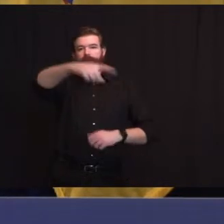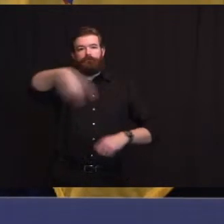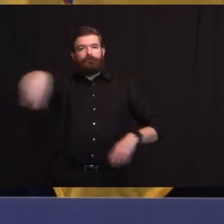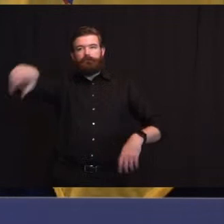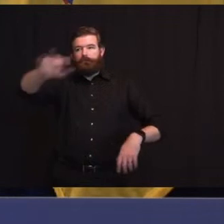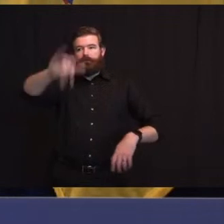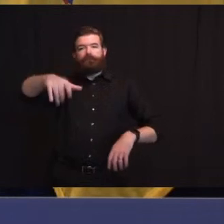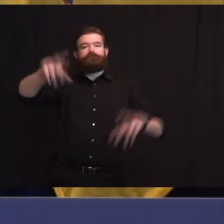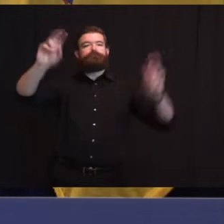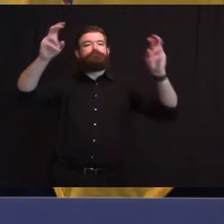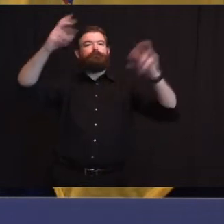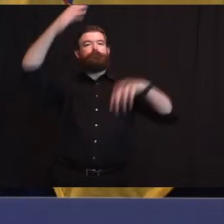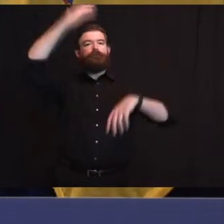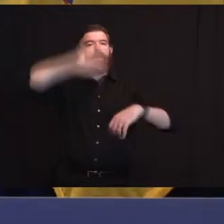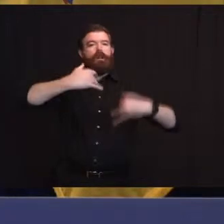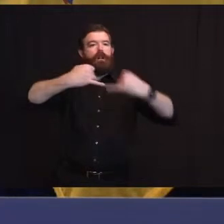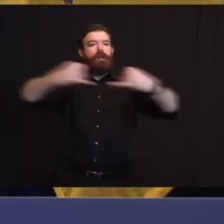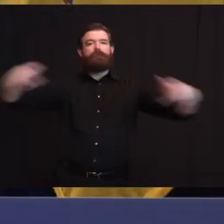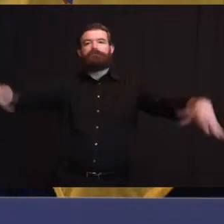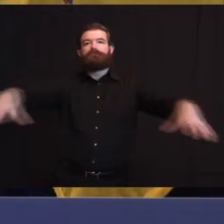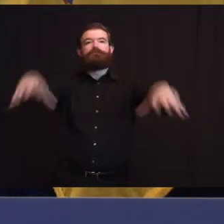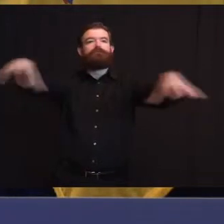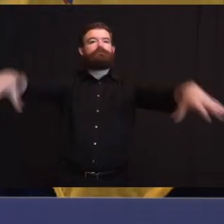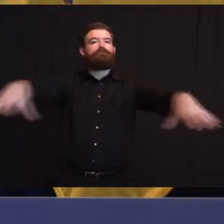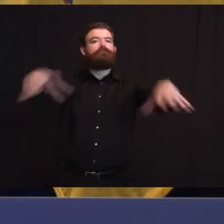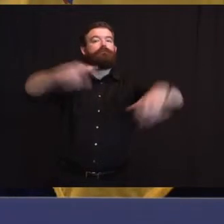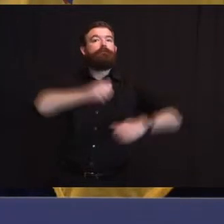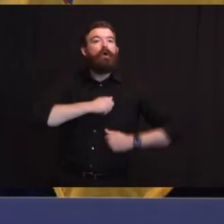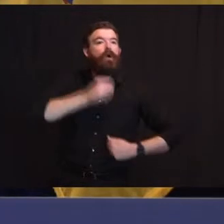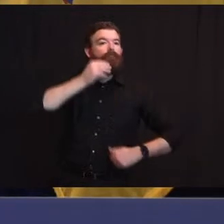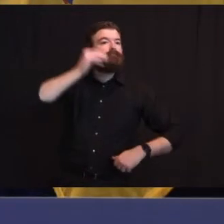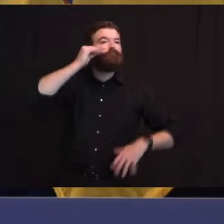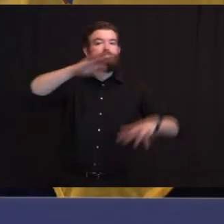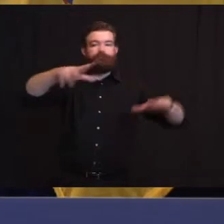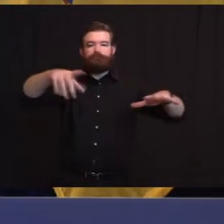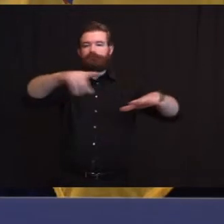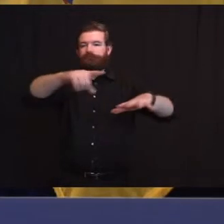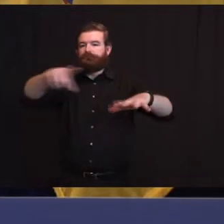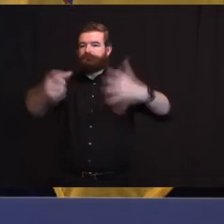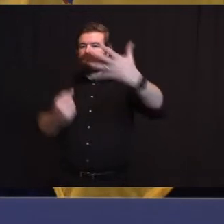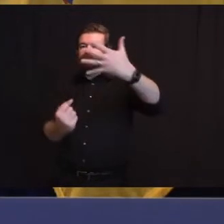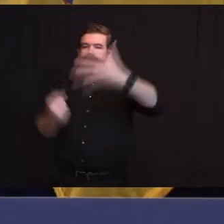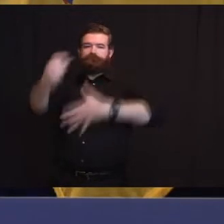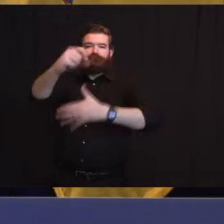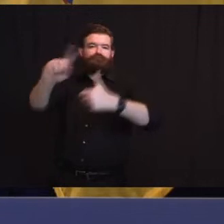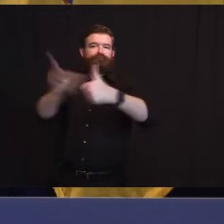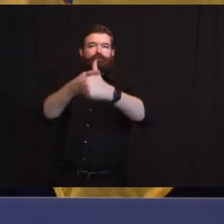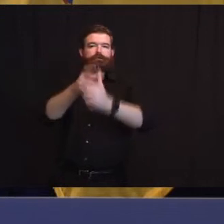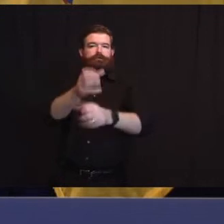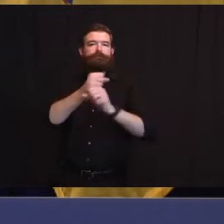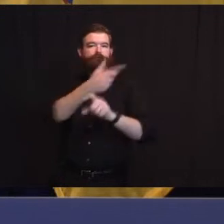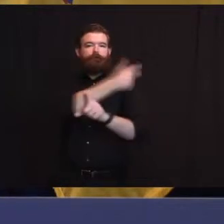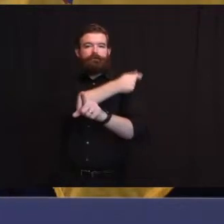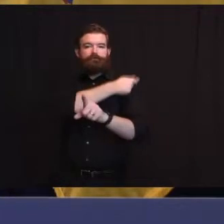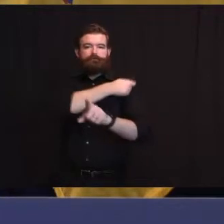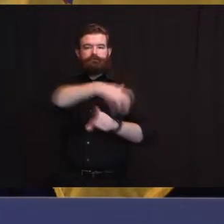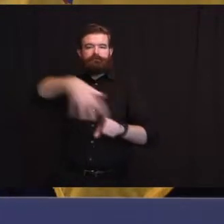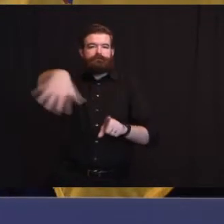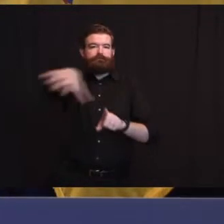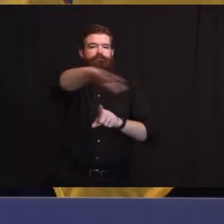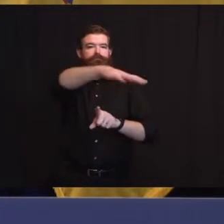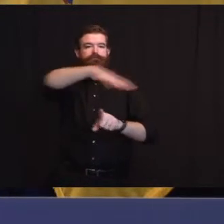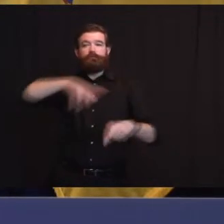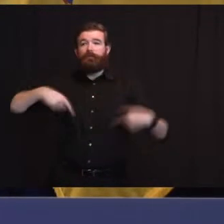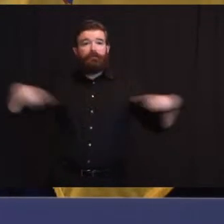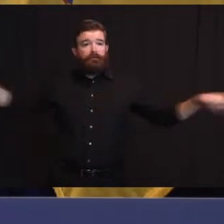federal program. There's a reason for that rhythm. There's a reason for that priority, and I would say with all due respect, folks like us are not